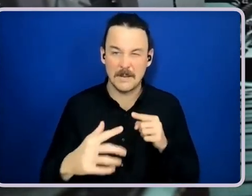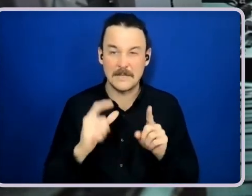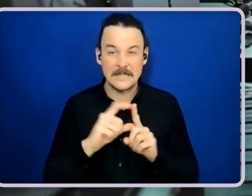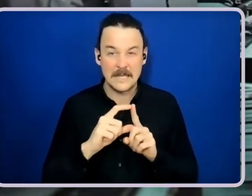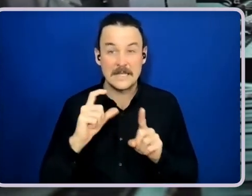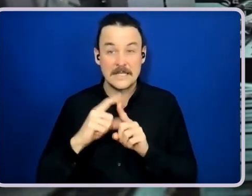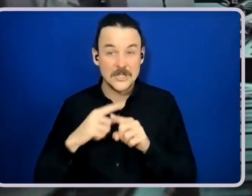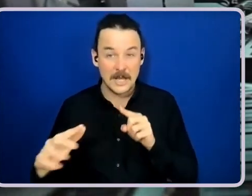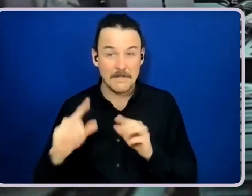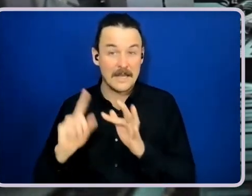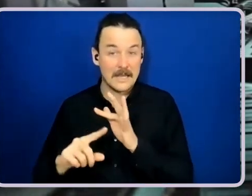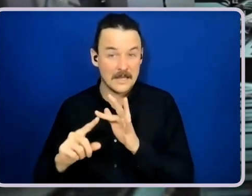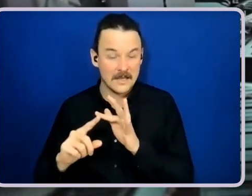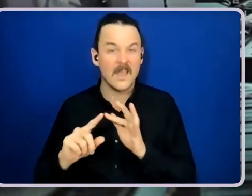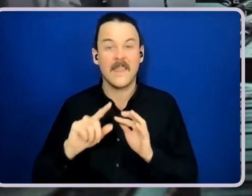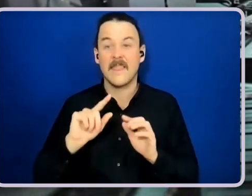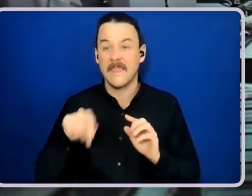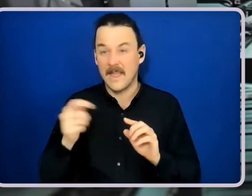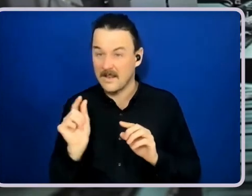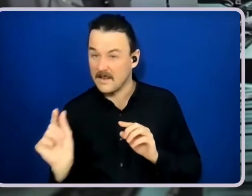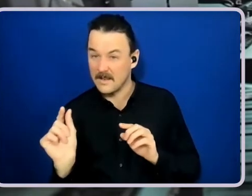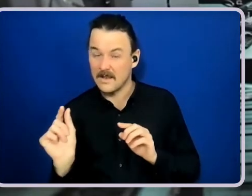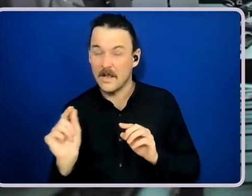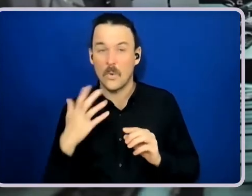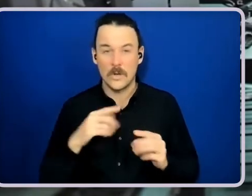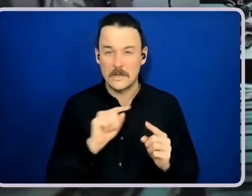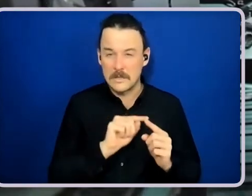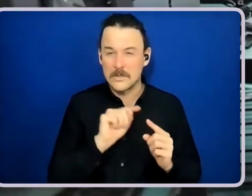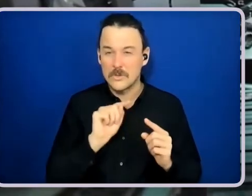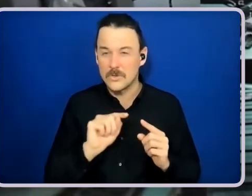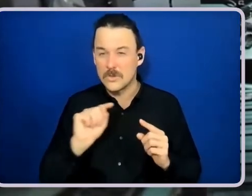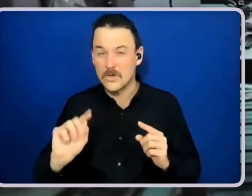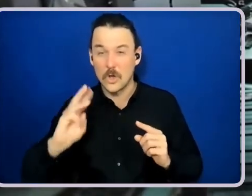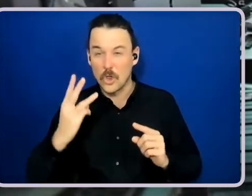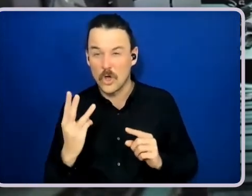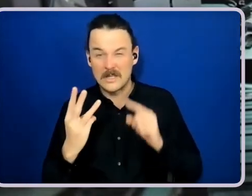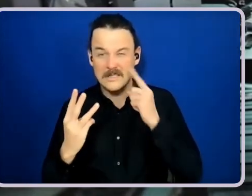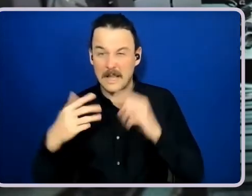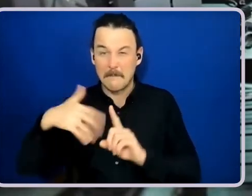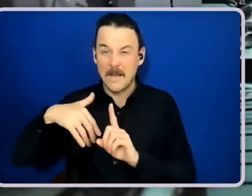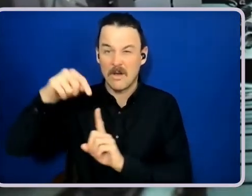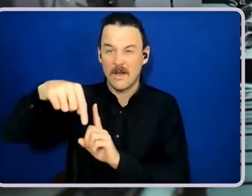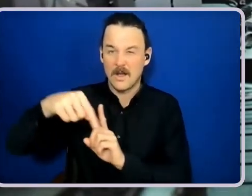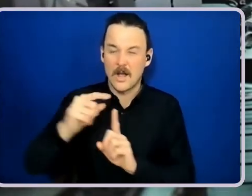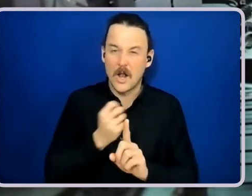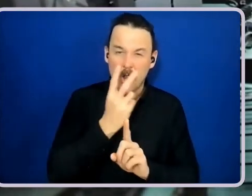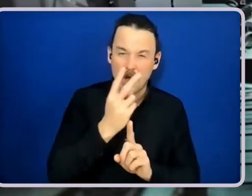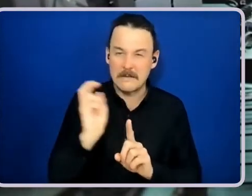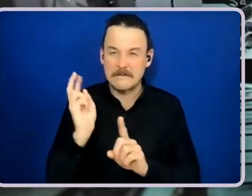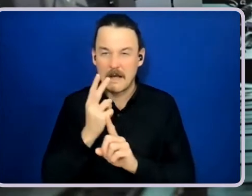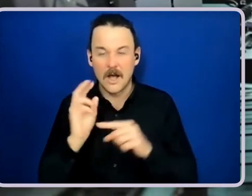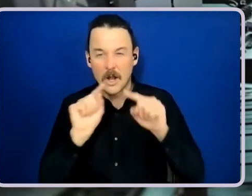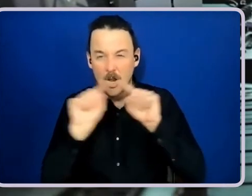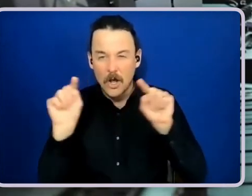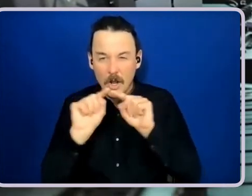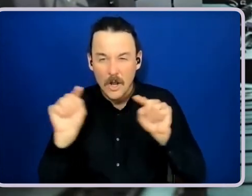Okay. And then follow along until we get to the third beat. And you see how in the background it's kind of like light lines and dark lines? Yeah. So if you know that's just above the black